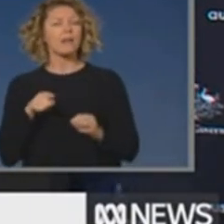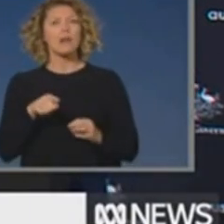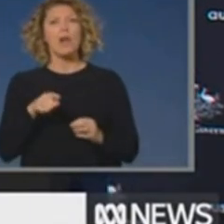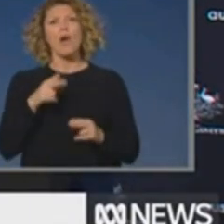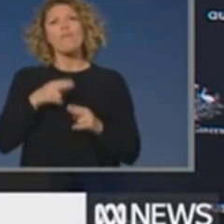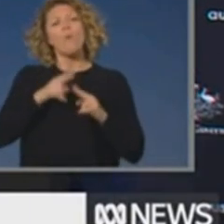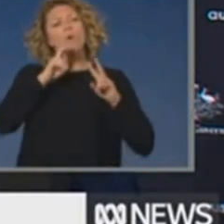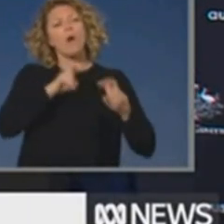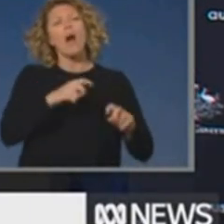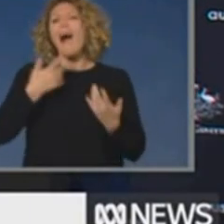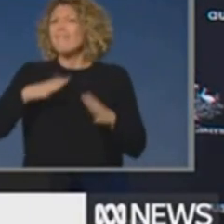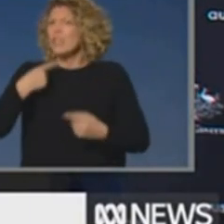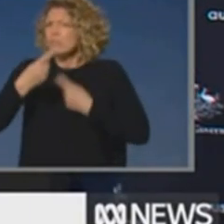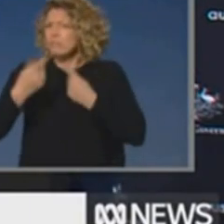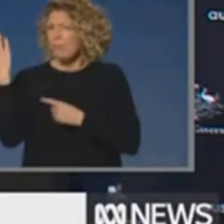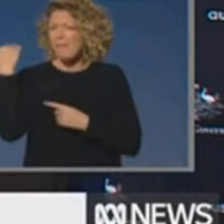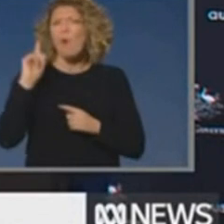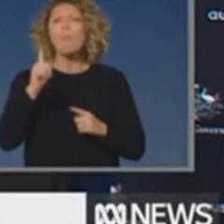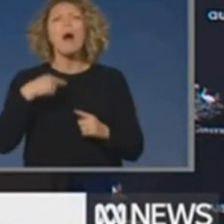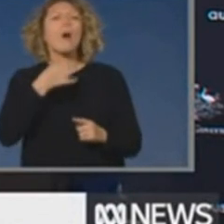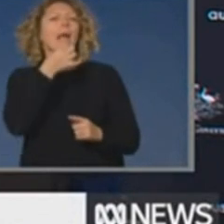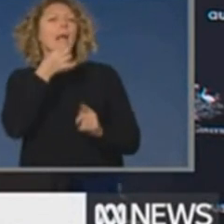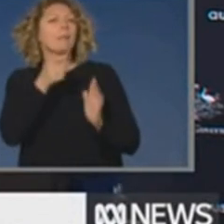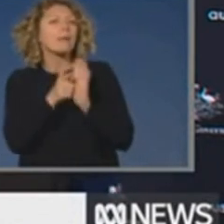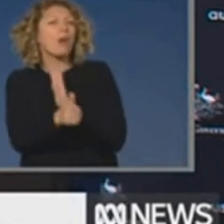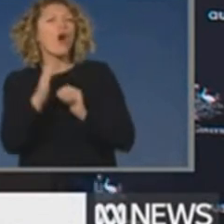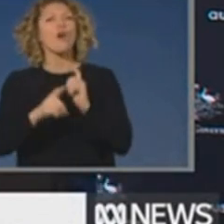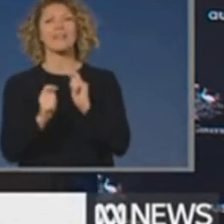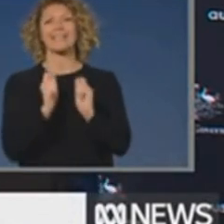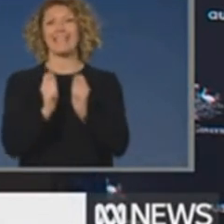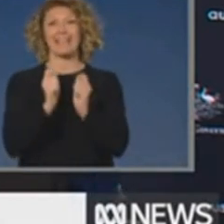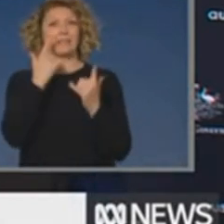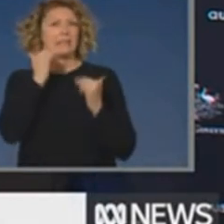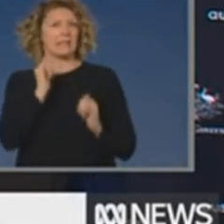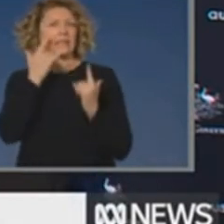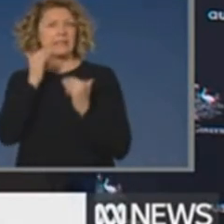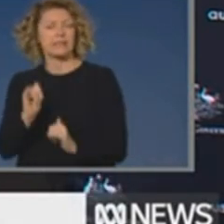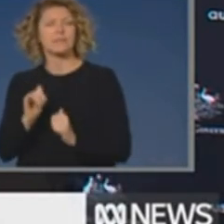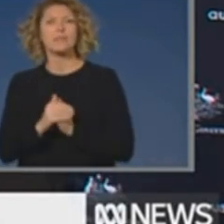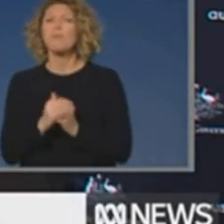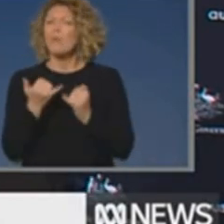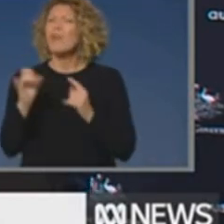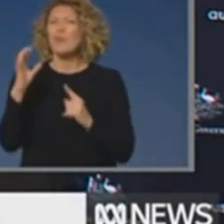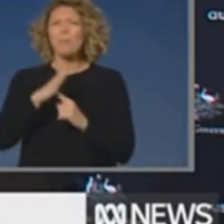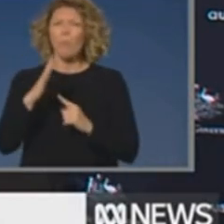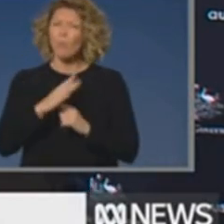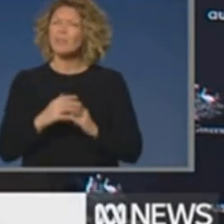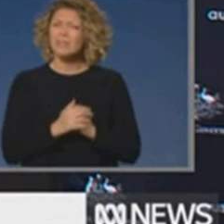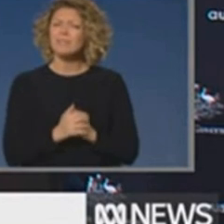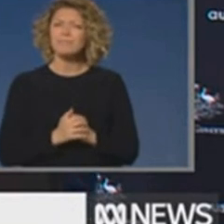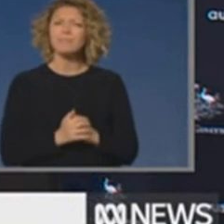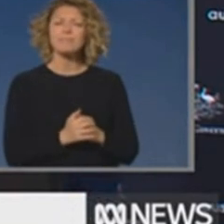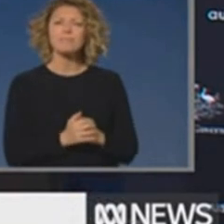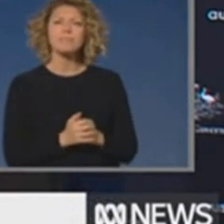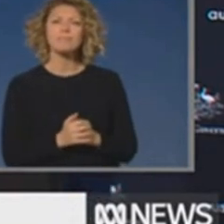Plan before, but I do want to go into our testing strategy, because this is really quite important. We've done